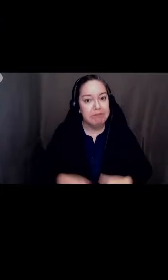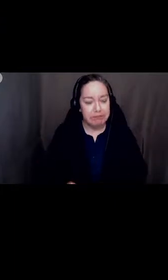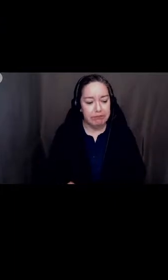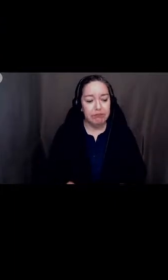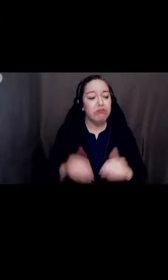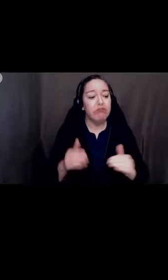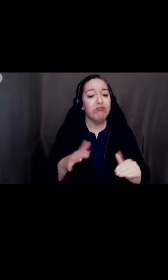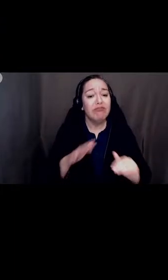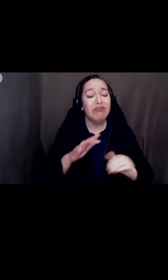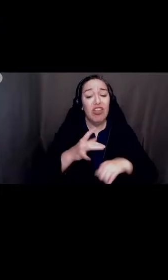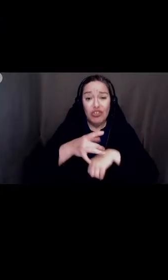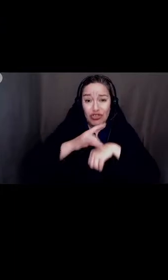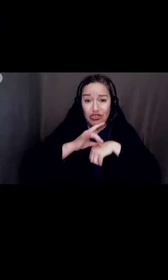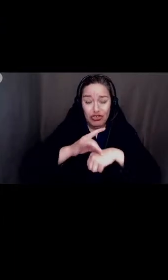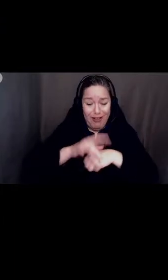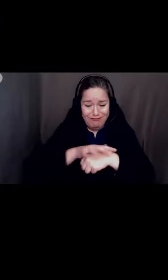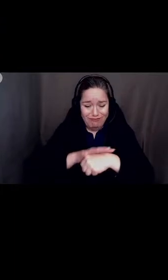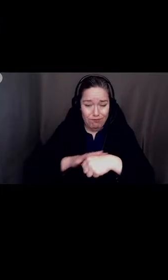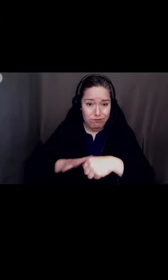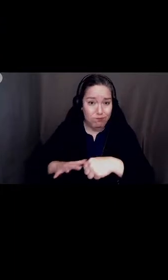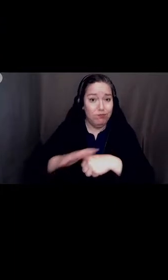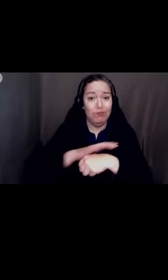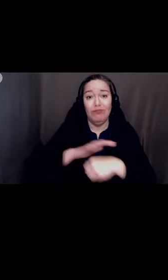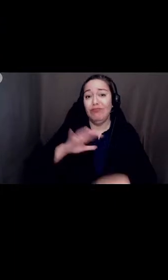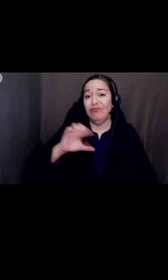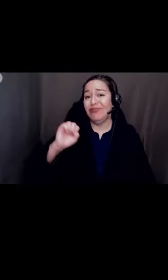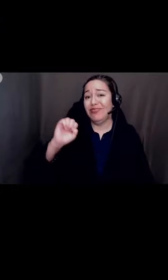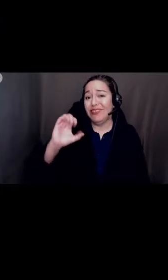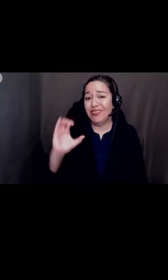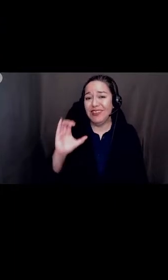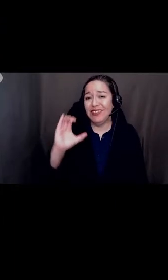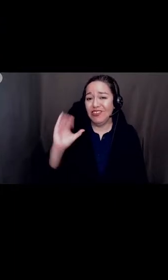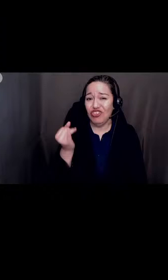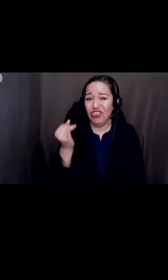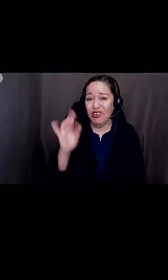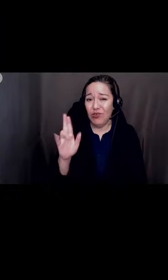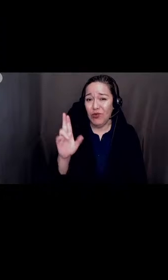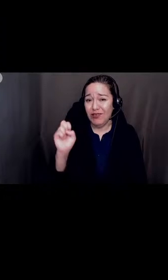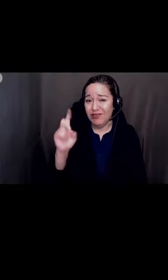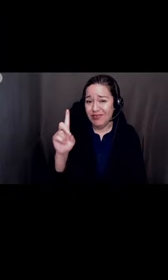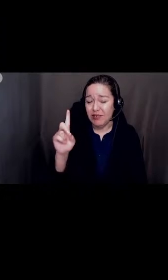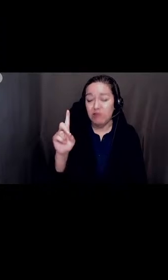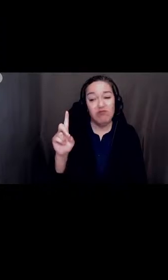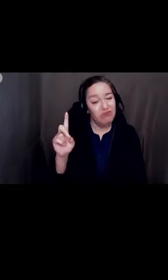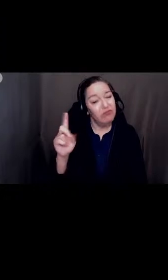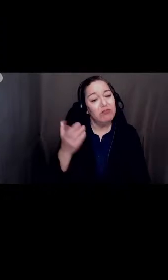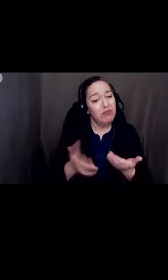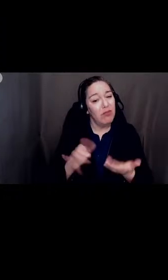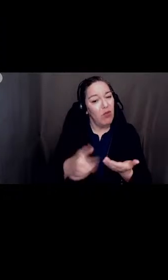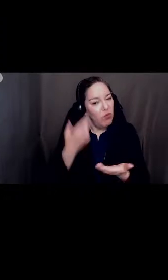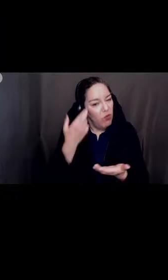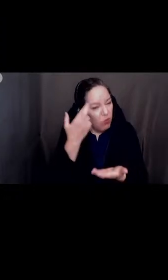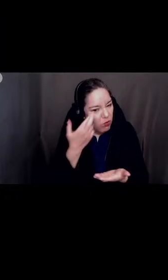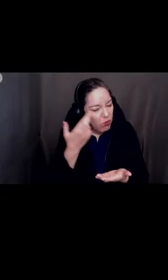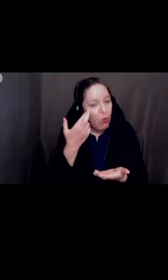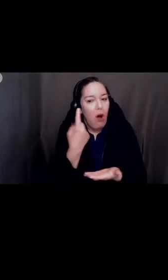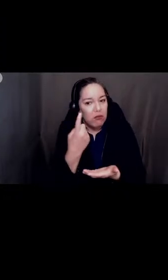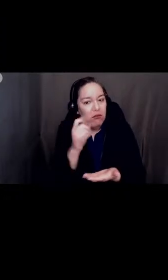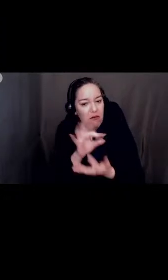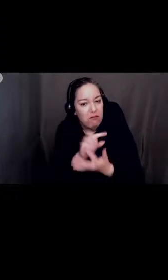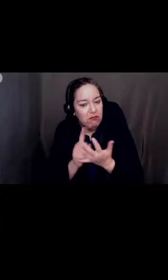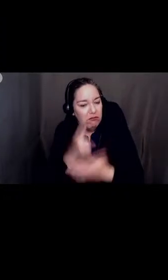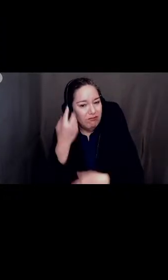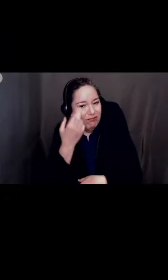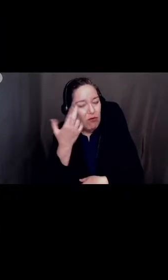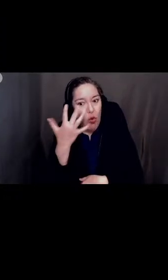expanse of the CJUSD may be one of the reasons there is a tension within the district. The district